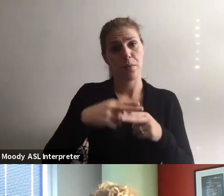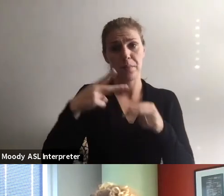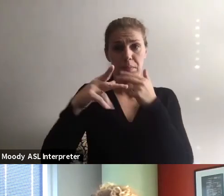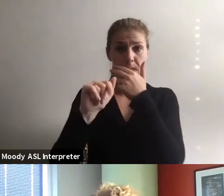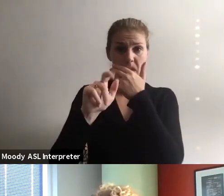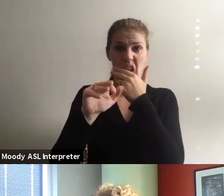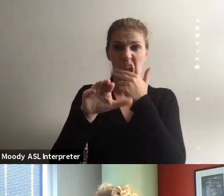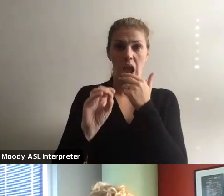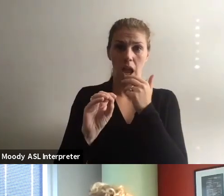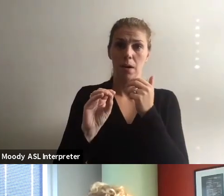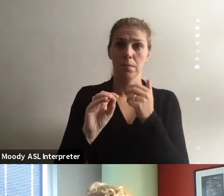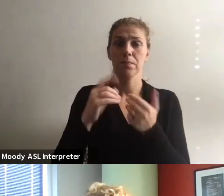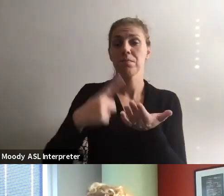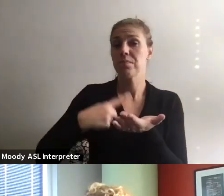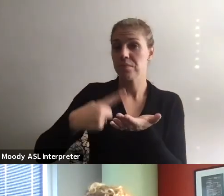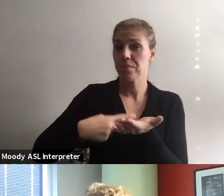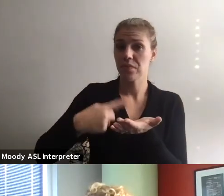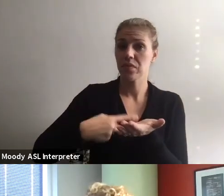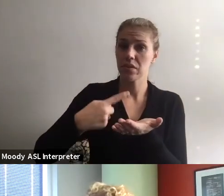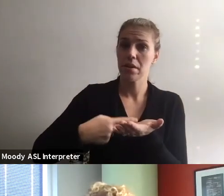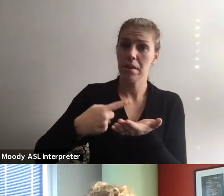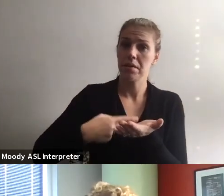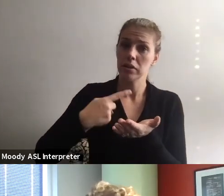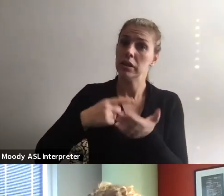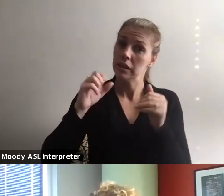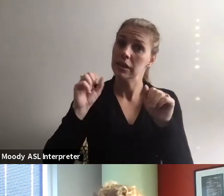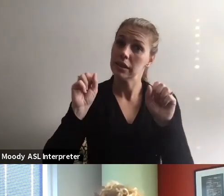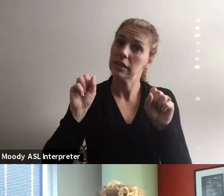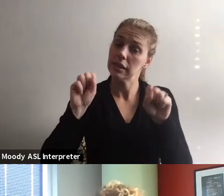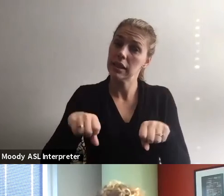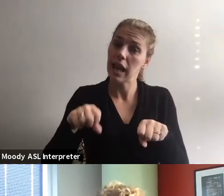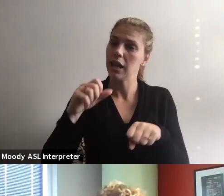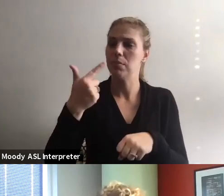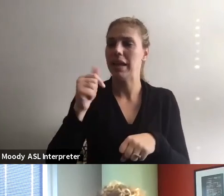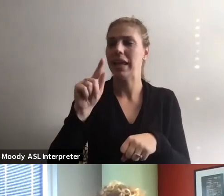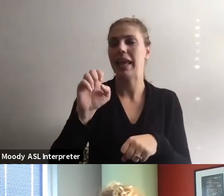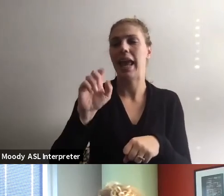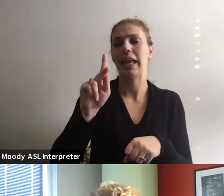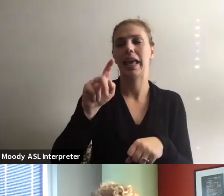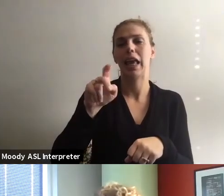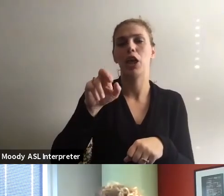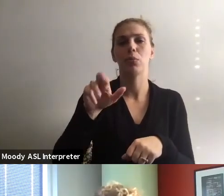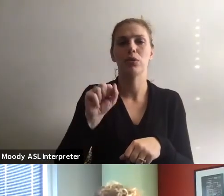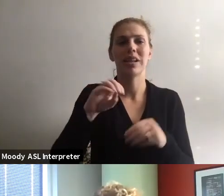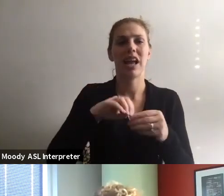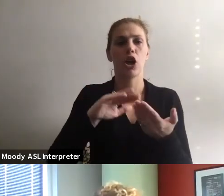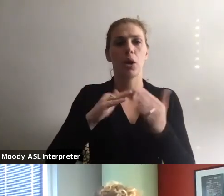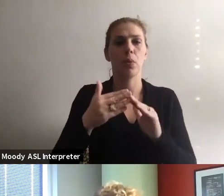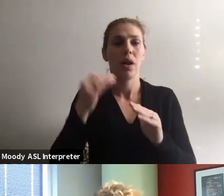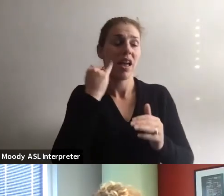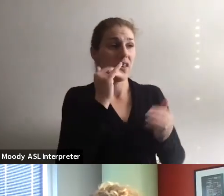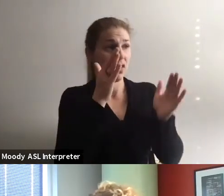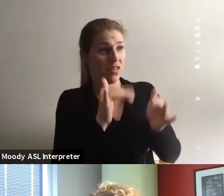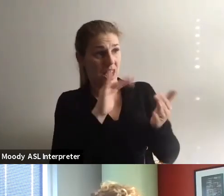is that, um, sometimes there can be, you know, gatekeepers in a community, maybe there's a community I want to engage,